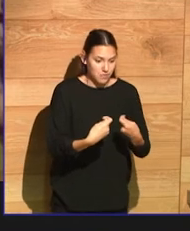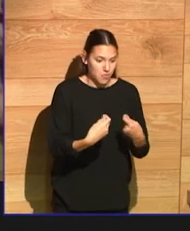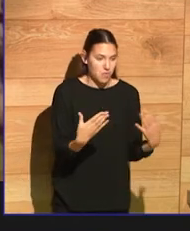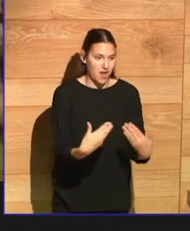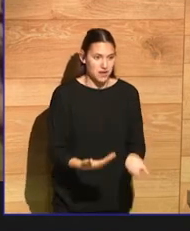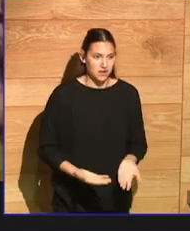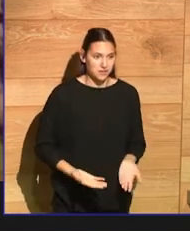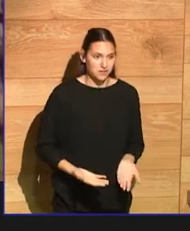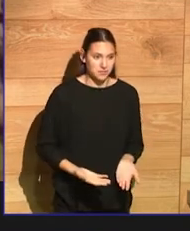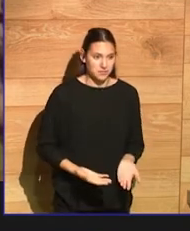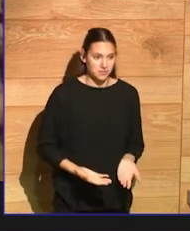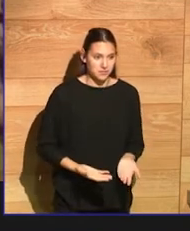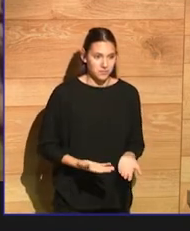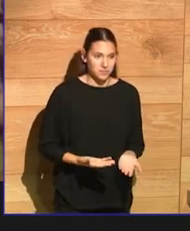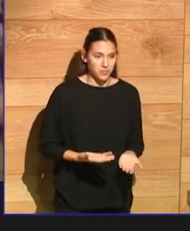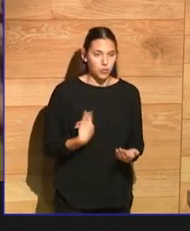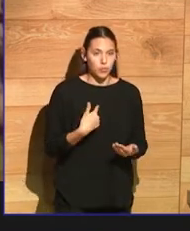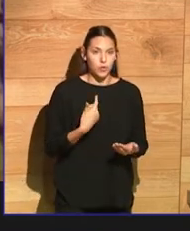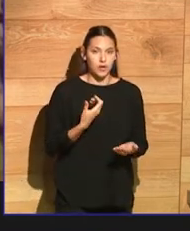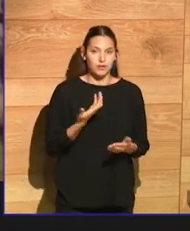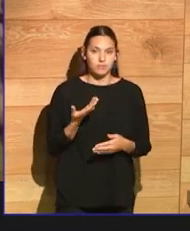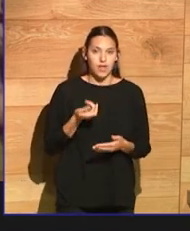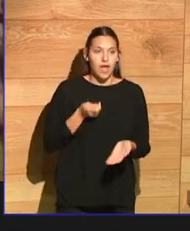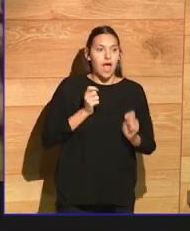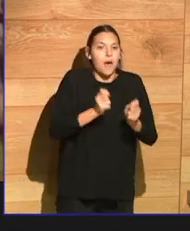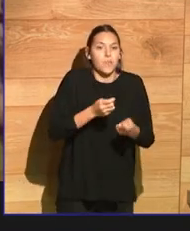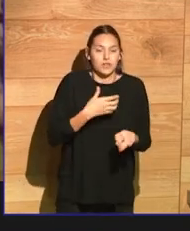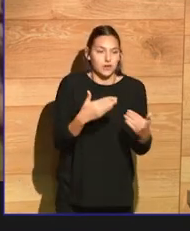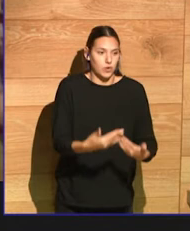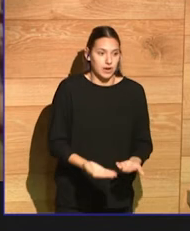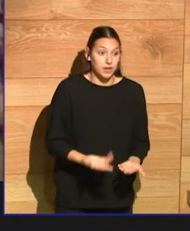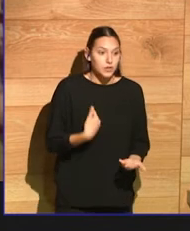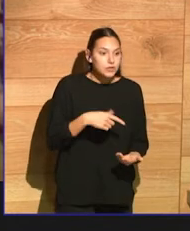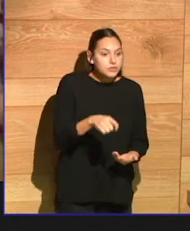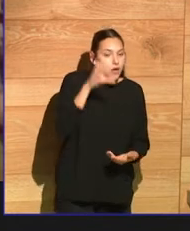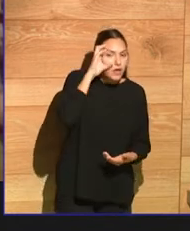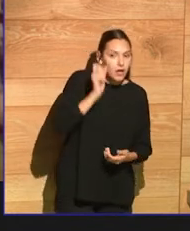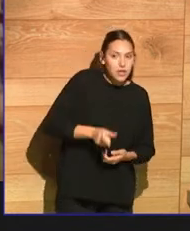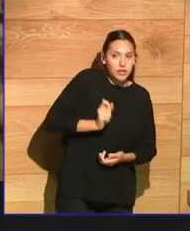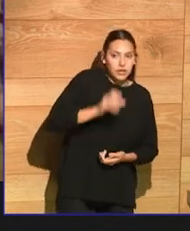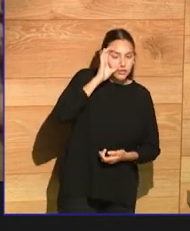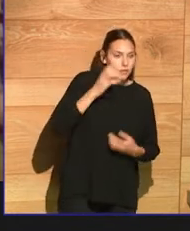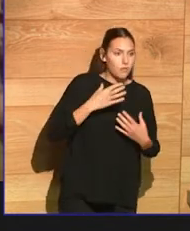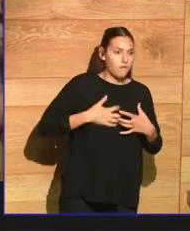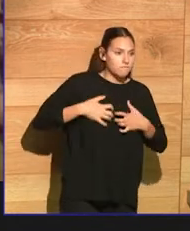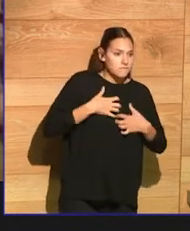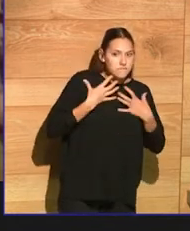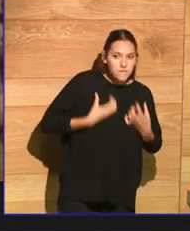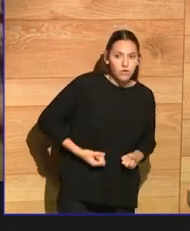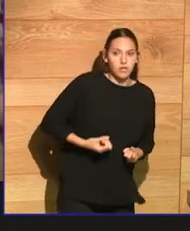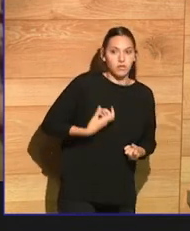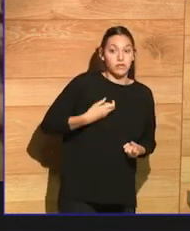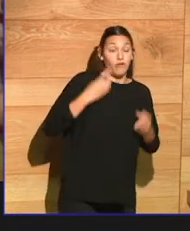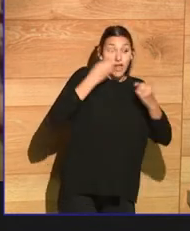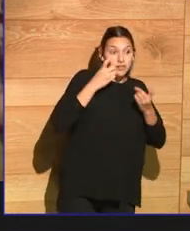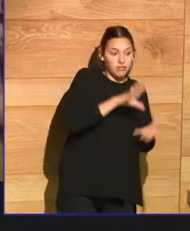So I hear that frustration a great deal. And I was just trying to reflect that frustration. And more